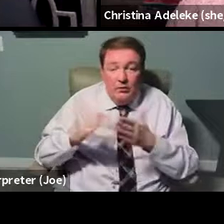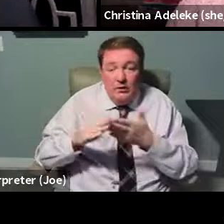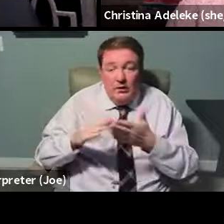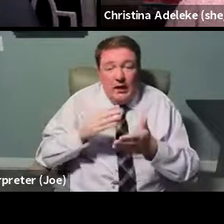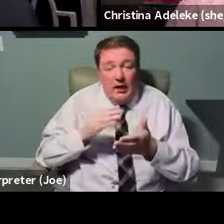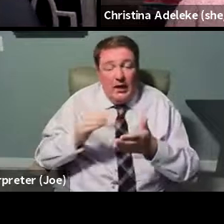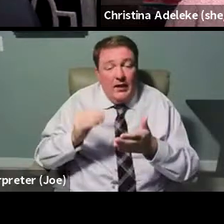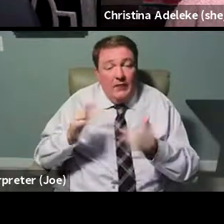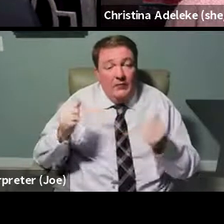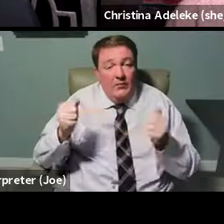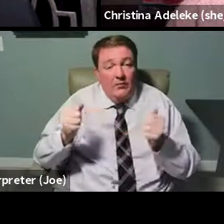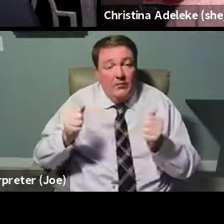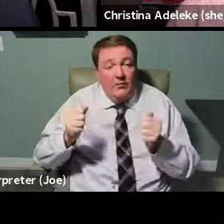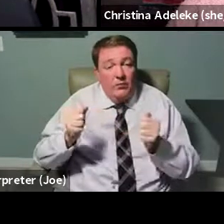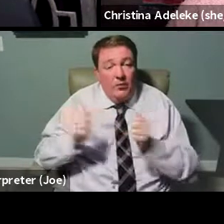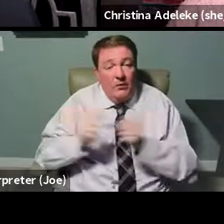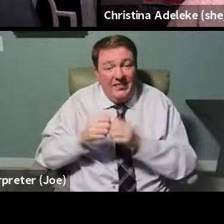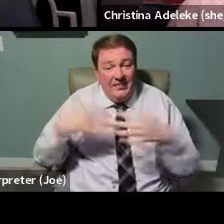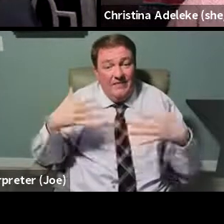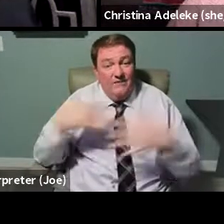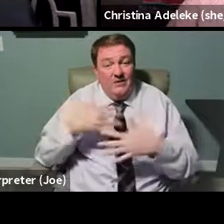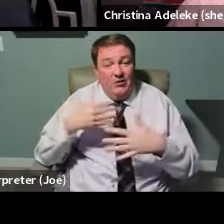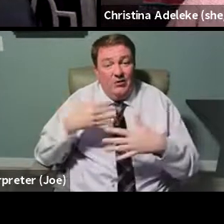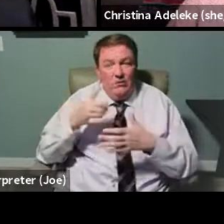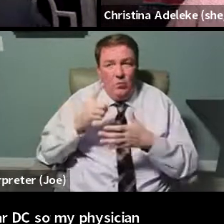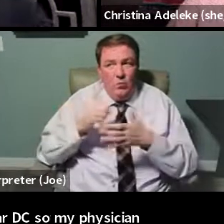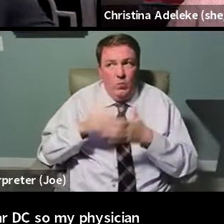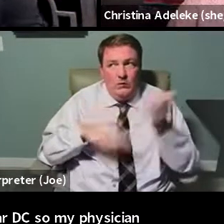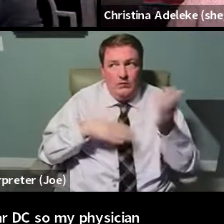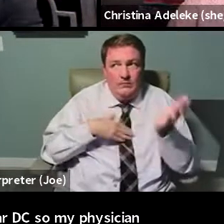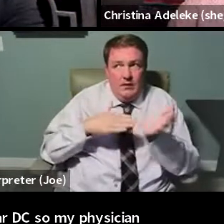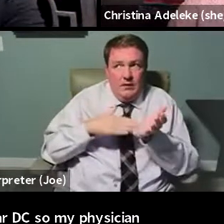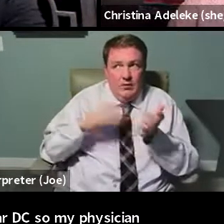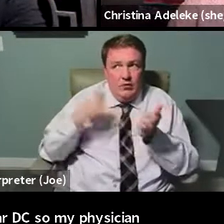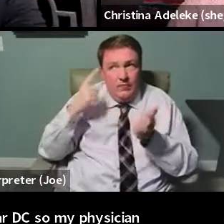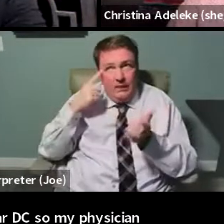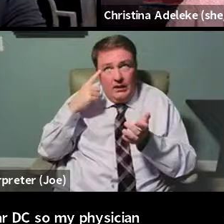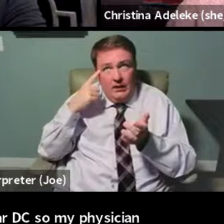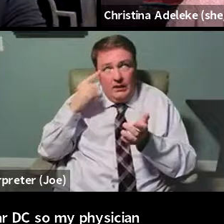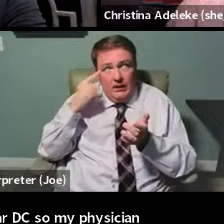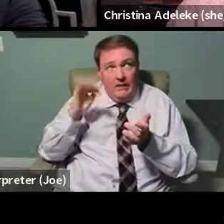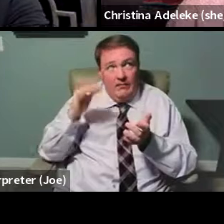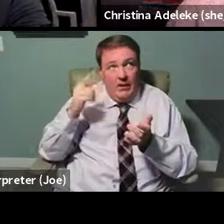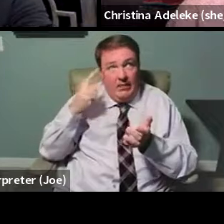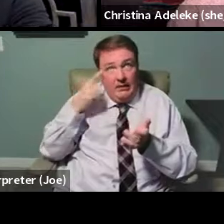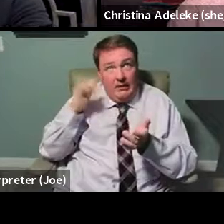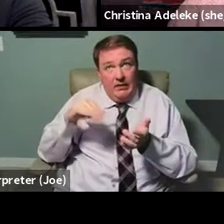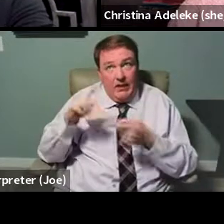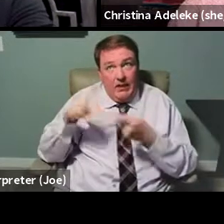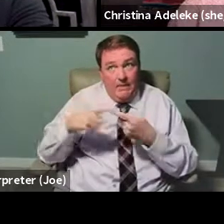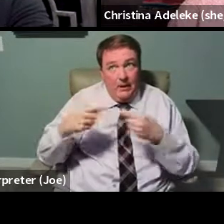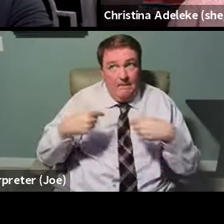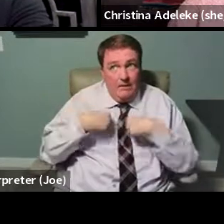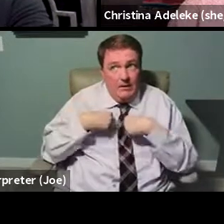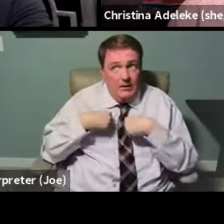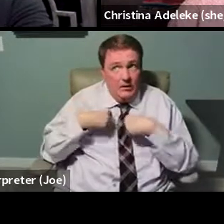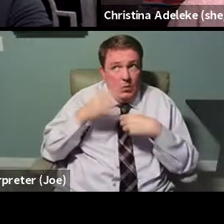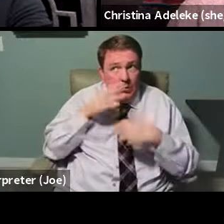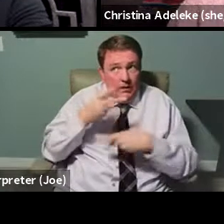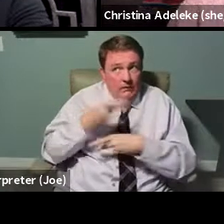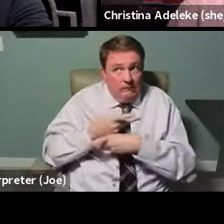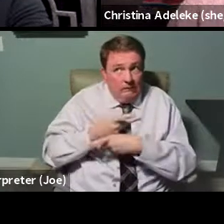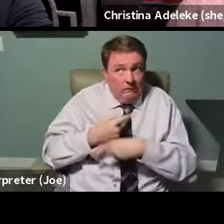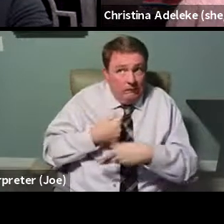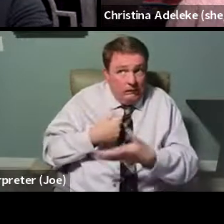that if this is how my physician thinks, how is going to be my care? You know, why should I expect, you terms of, like, the